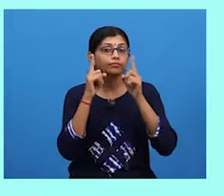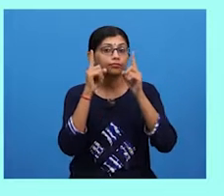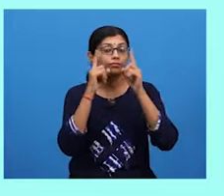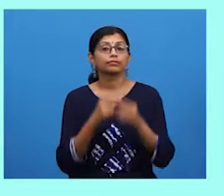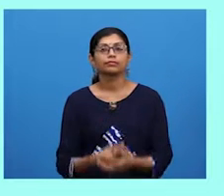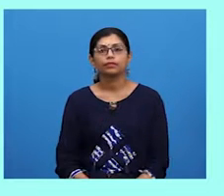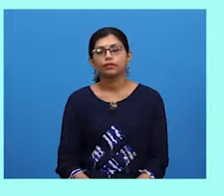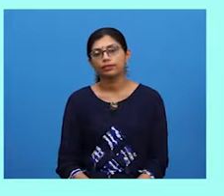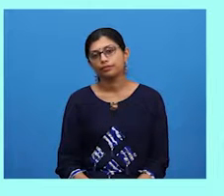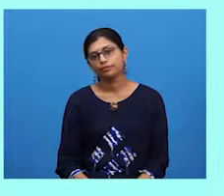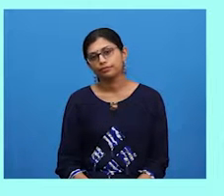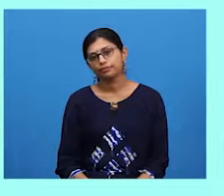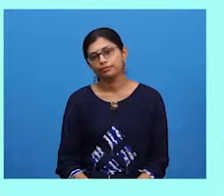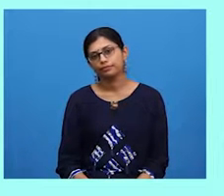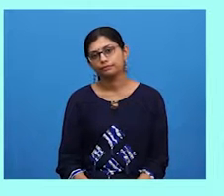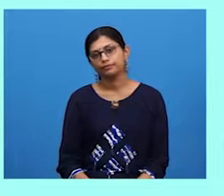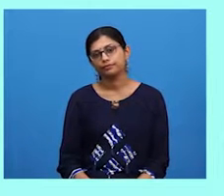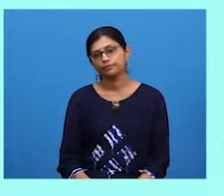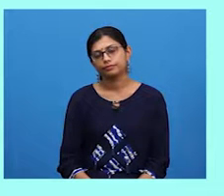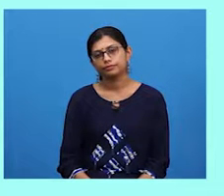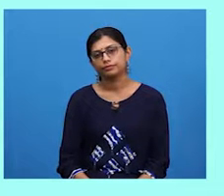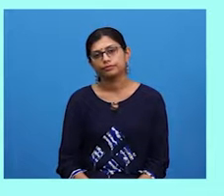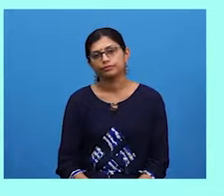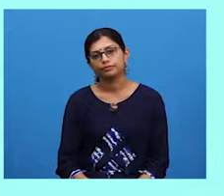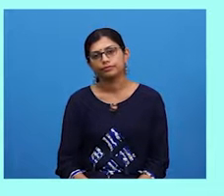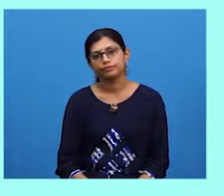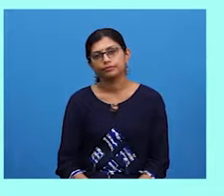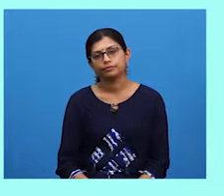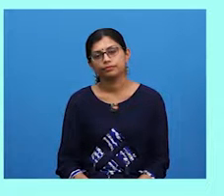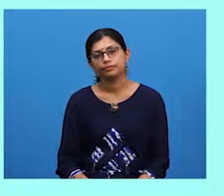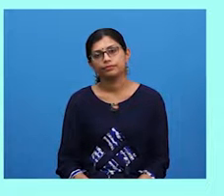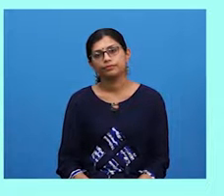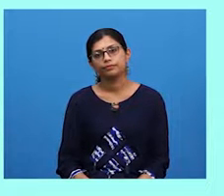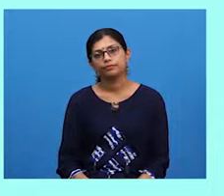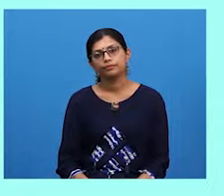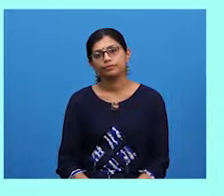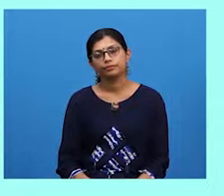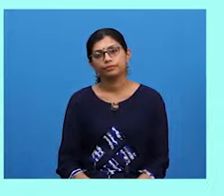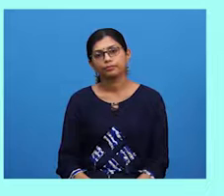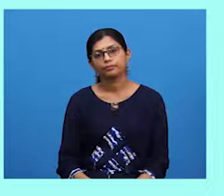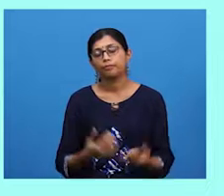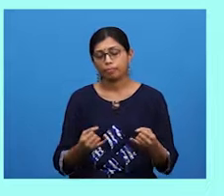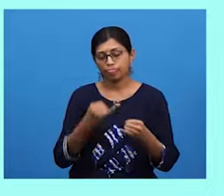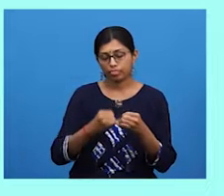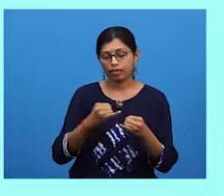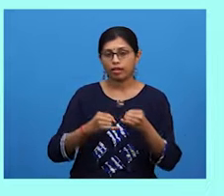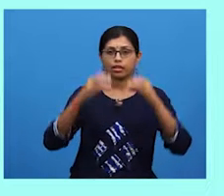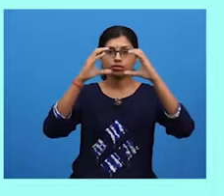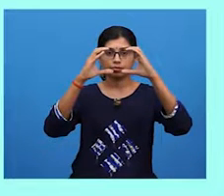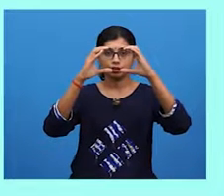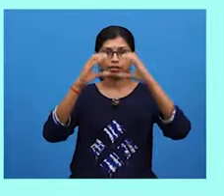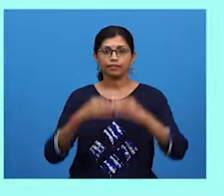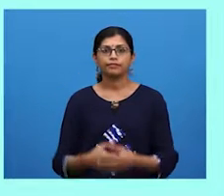more information. Let us look at the last paragraph.